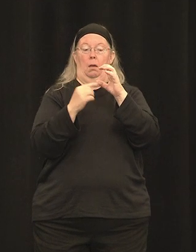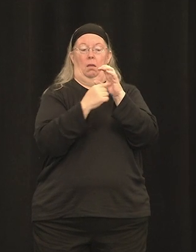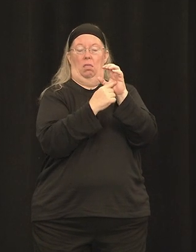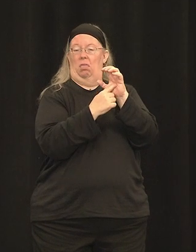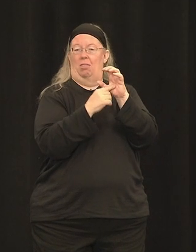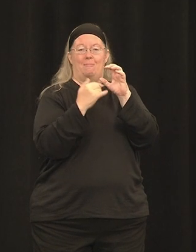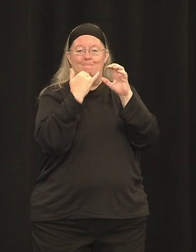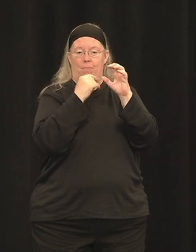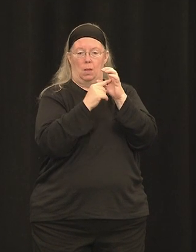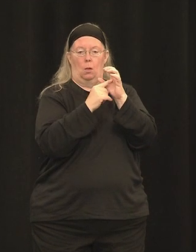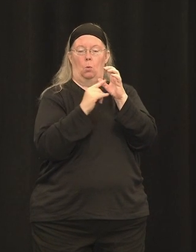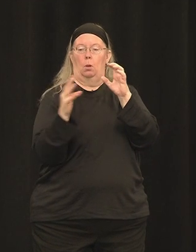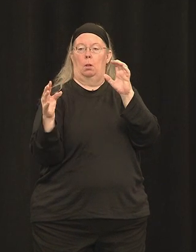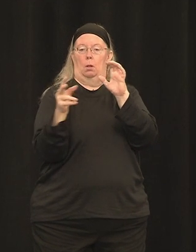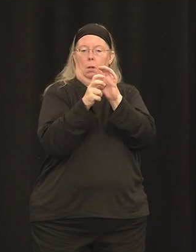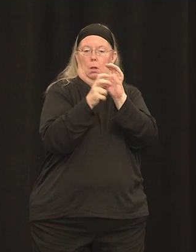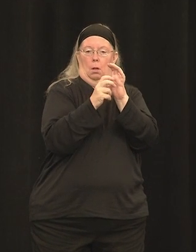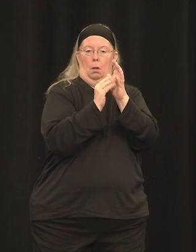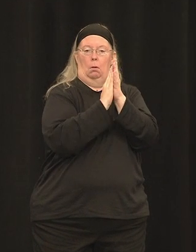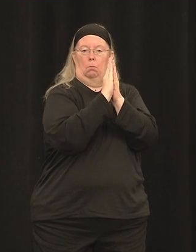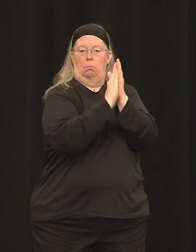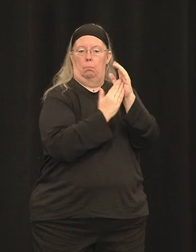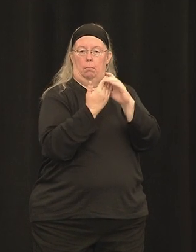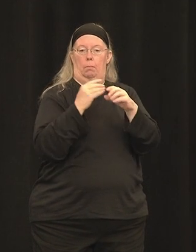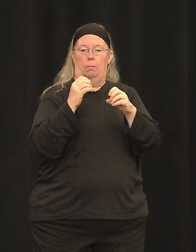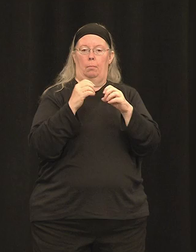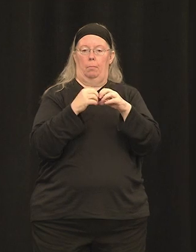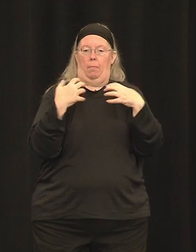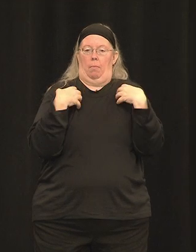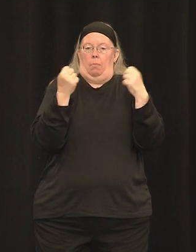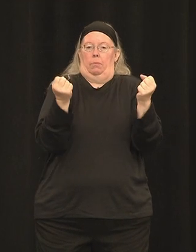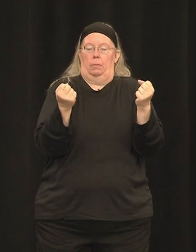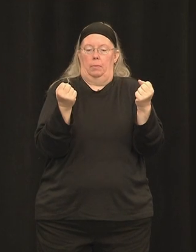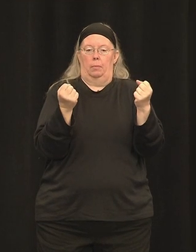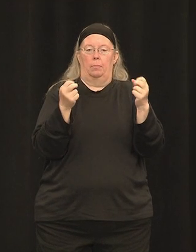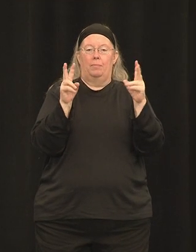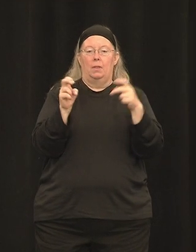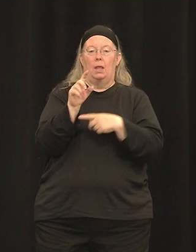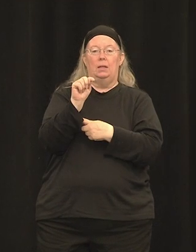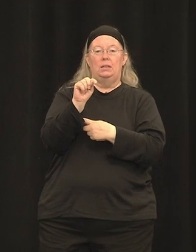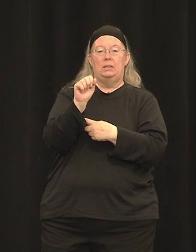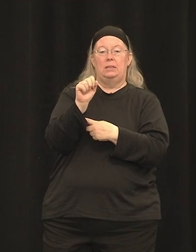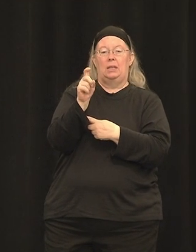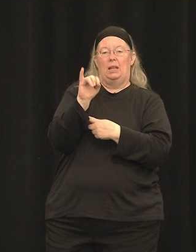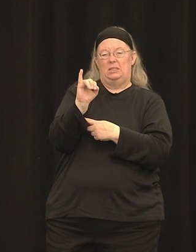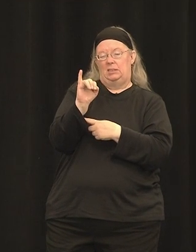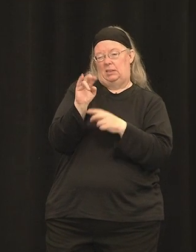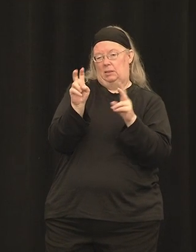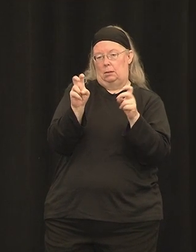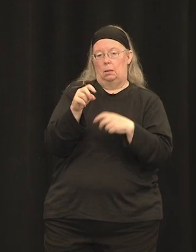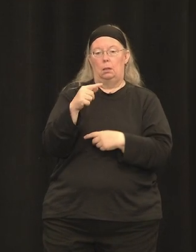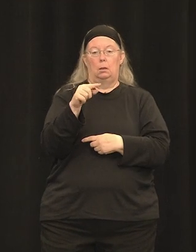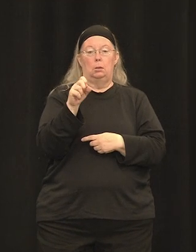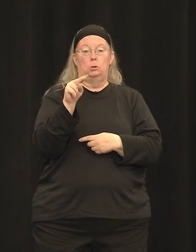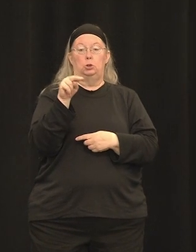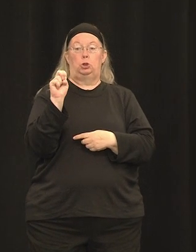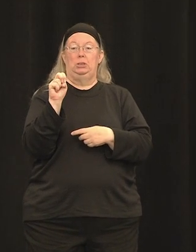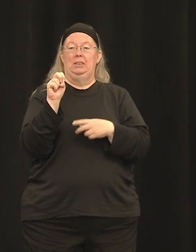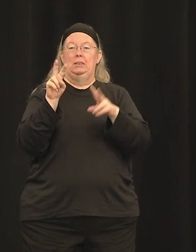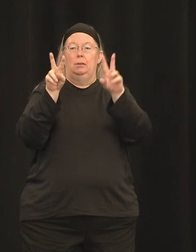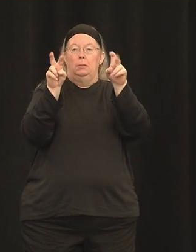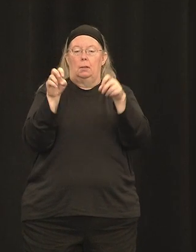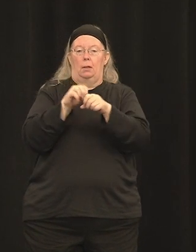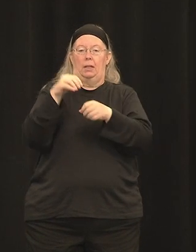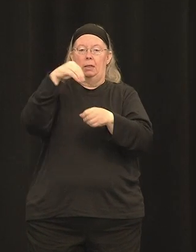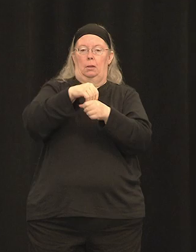virus, as a taxicab. And you can think of the gene, the myosin 7A gene, as the passenger inside. And I'm sort of the cab driver.